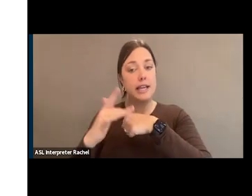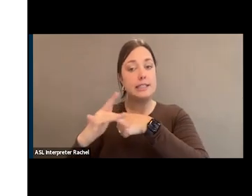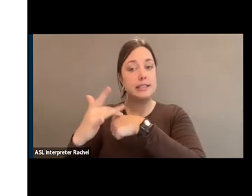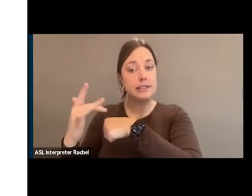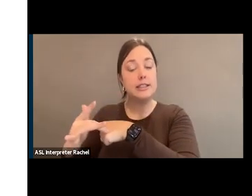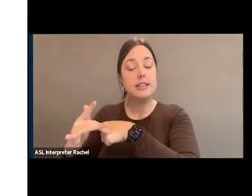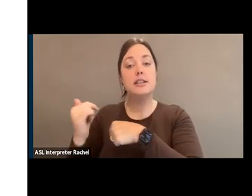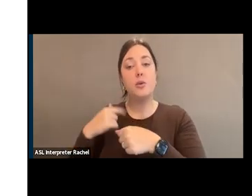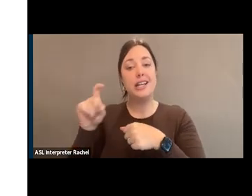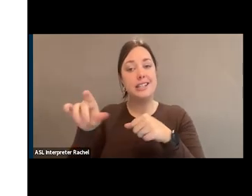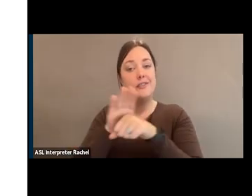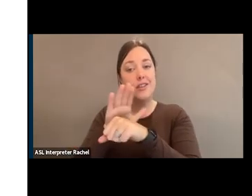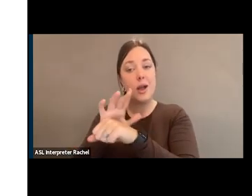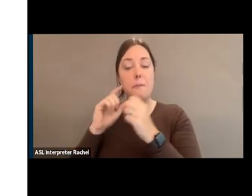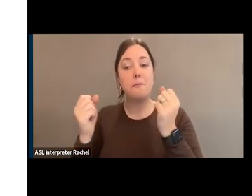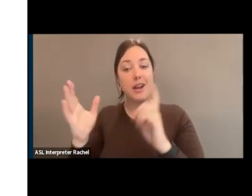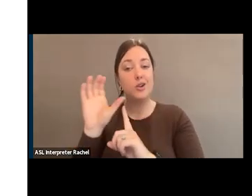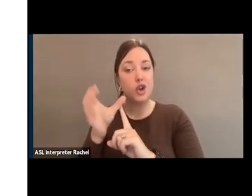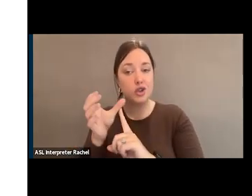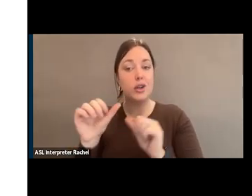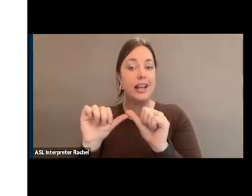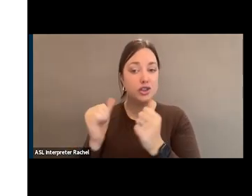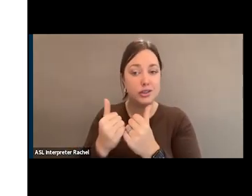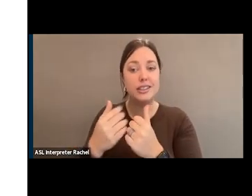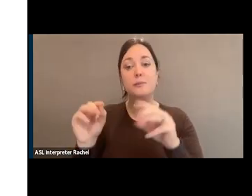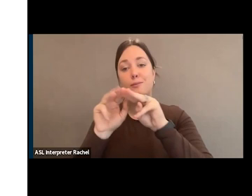many of the cultural agencies, museums and things like that.